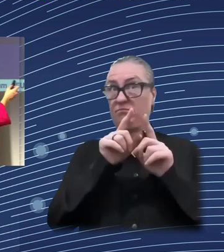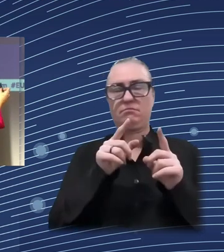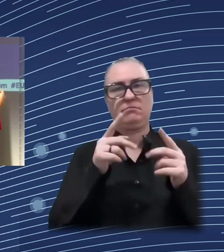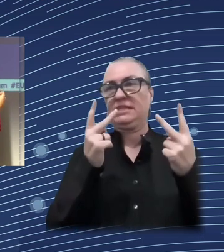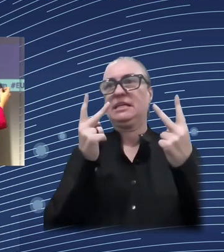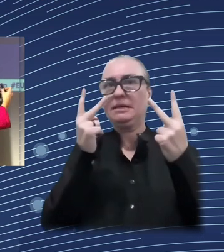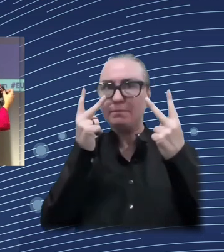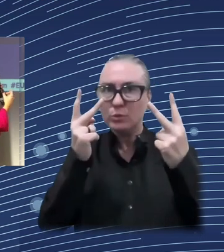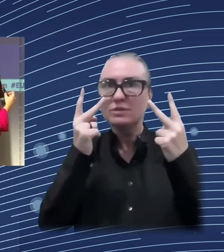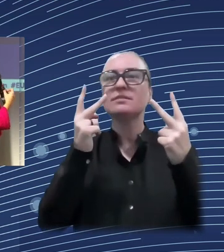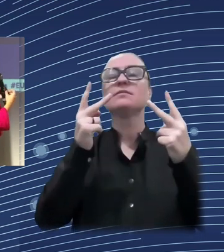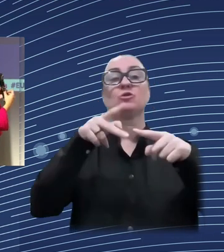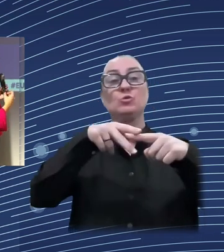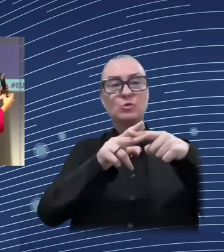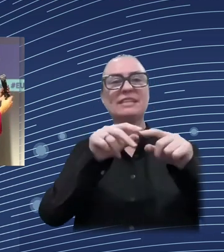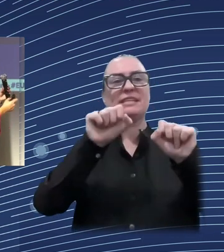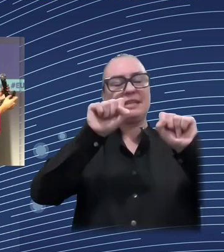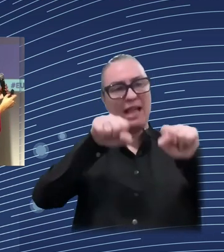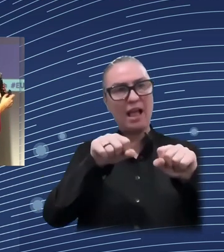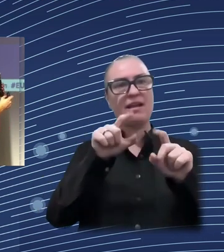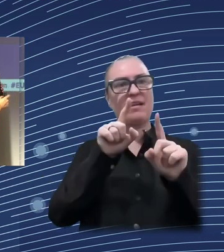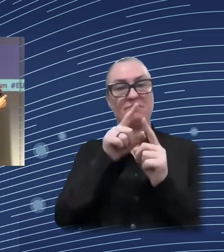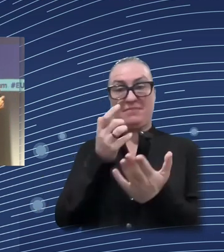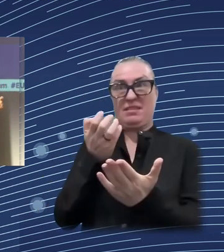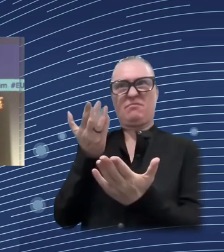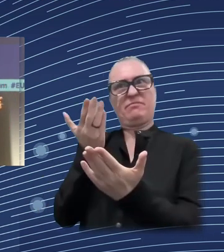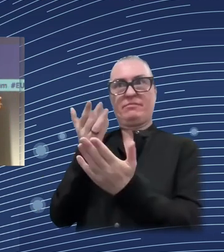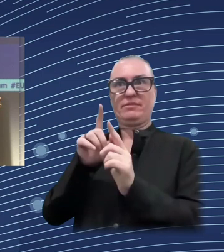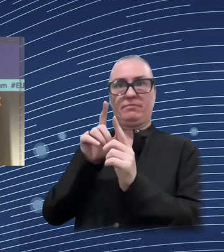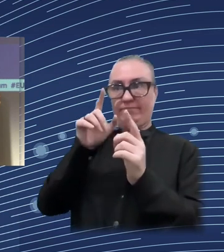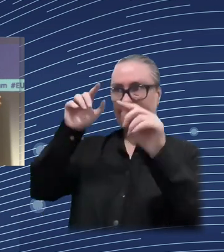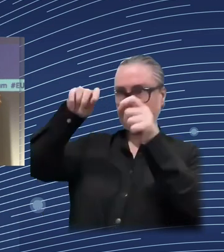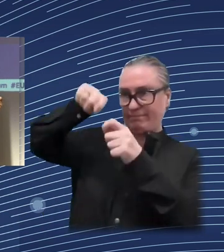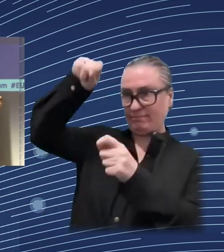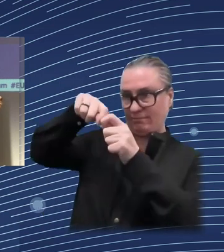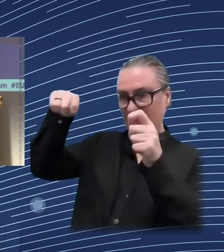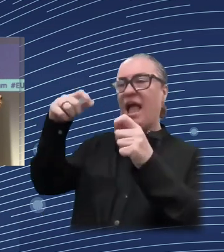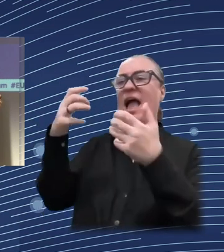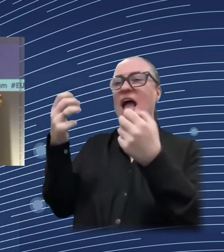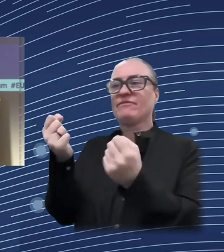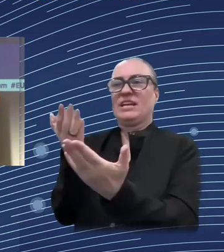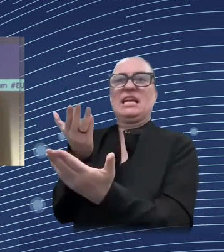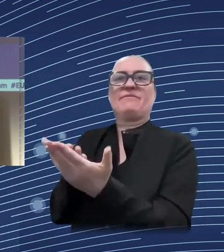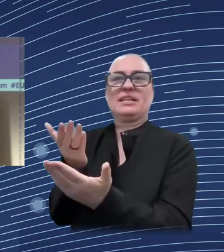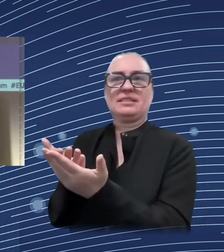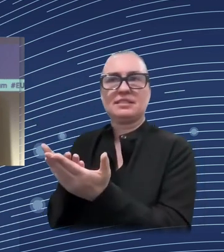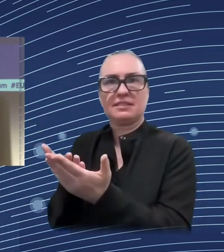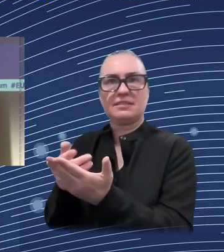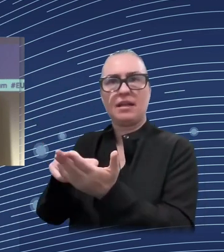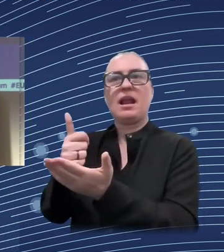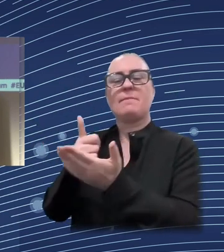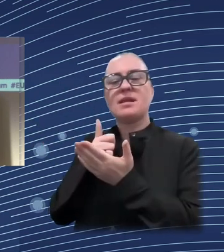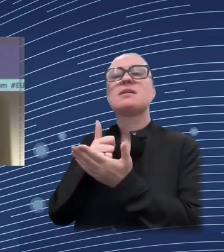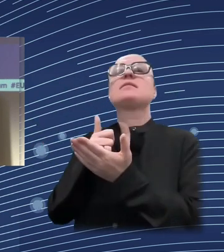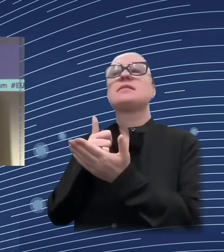Some of the speakers will tell me that I'm wrong, and I would be happy to hear so. But I think that there are basically